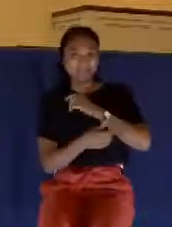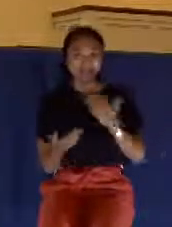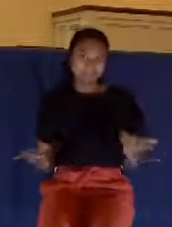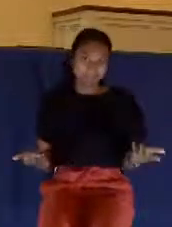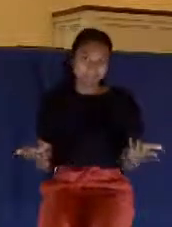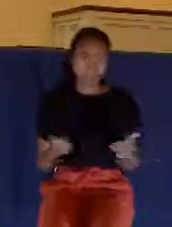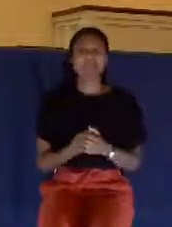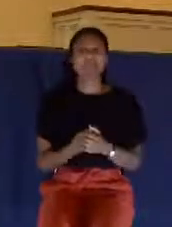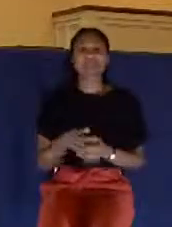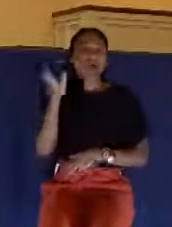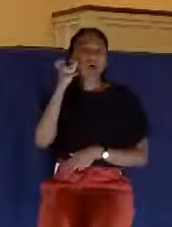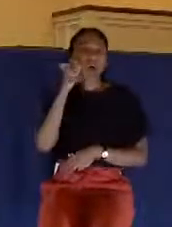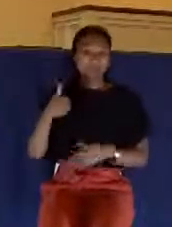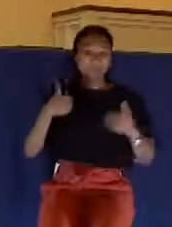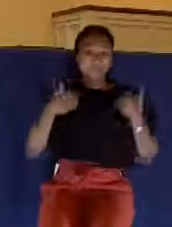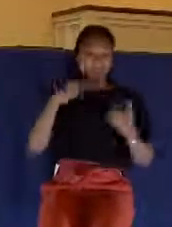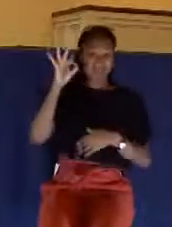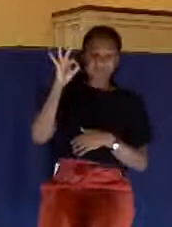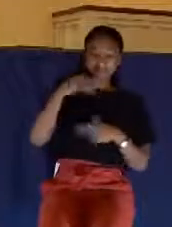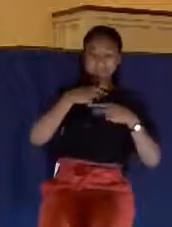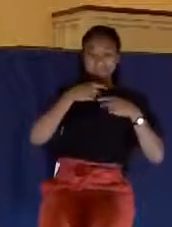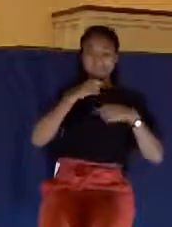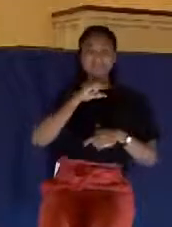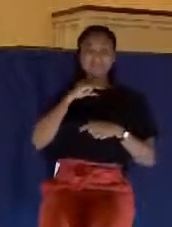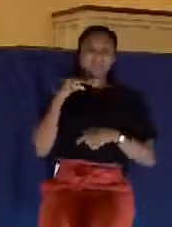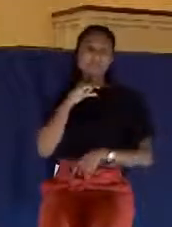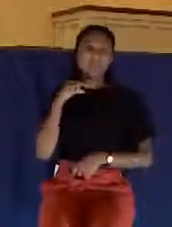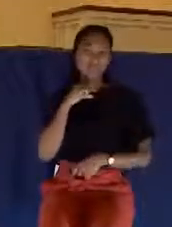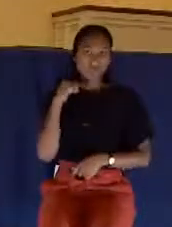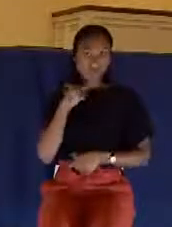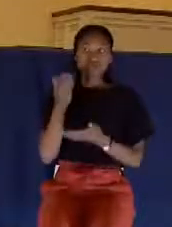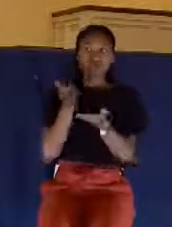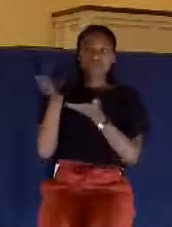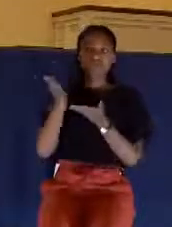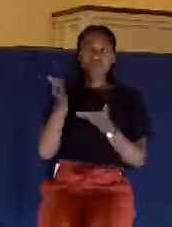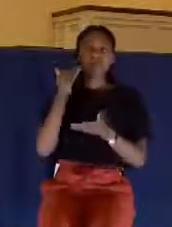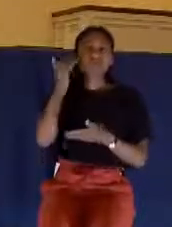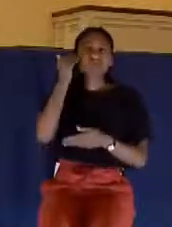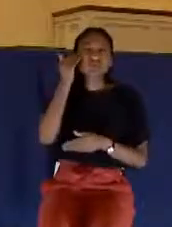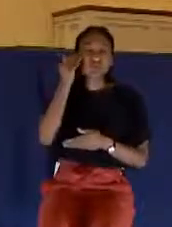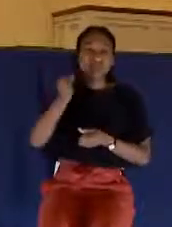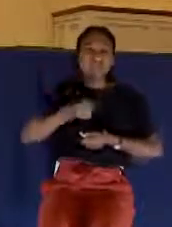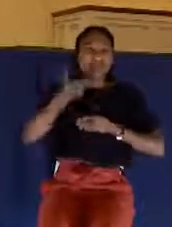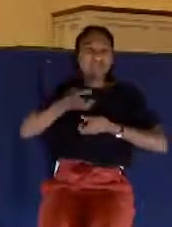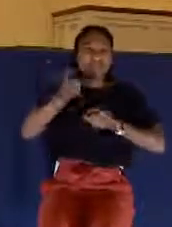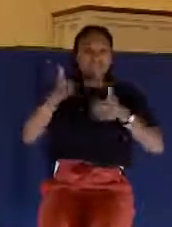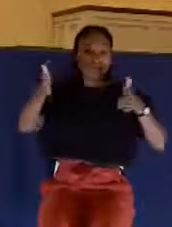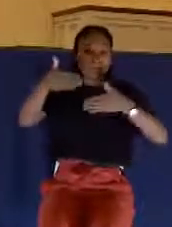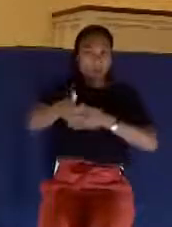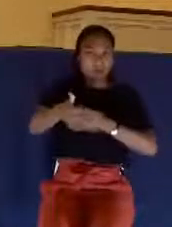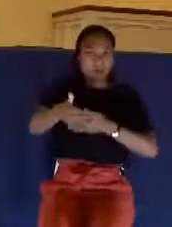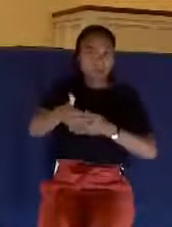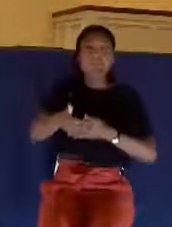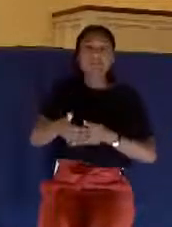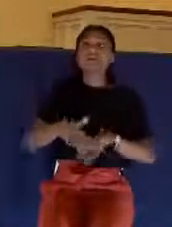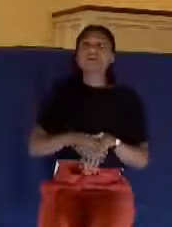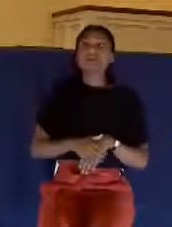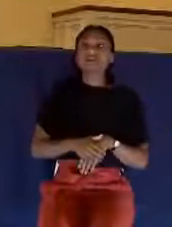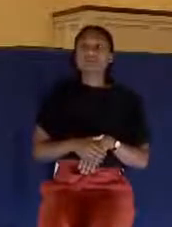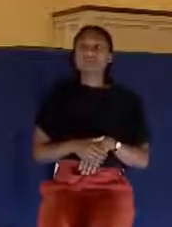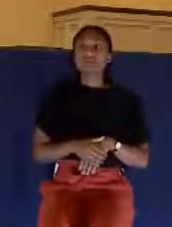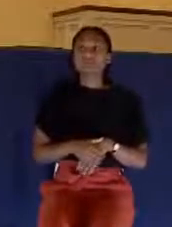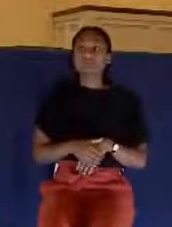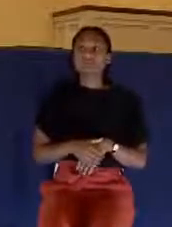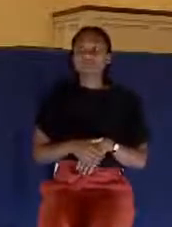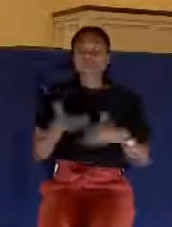I heard about a young priest who was serving in the confessional booth for the first time. He was being watched over by an older priest. And at the end of the day, the older priest said